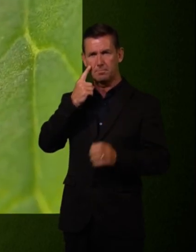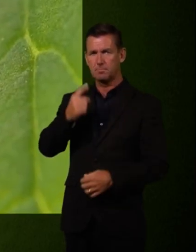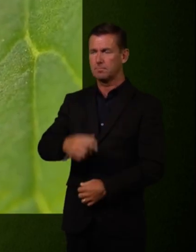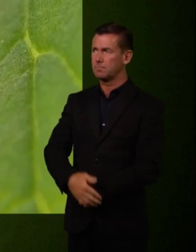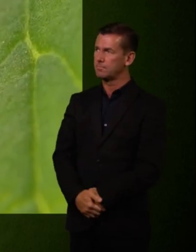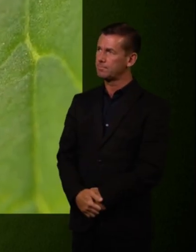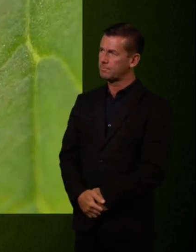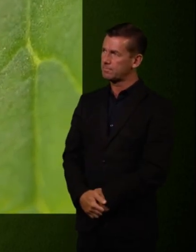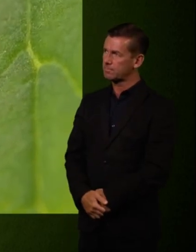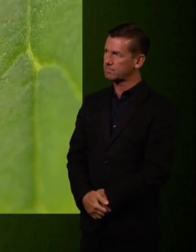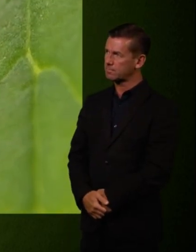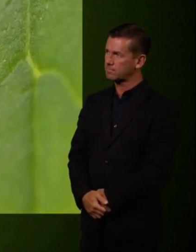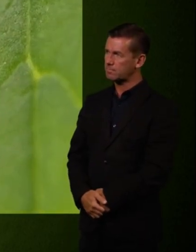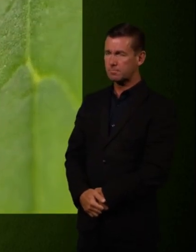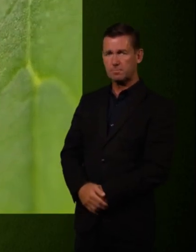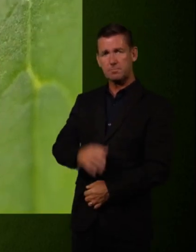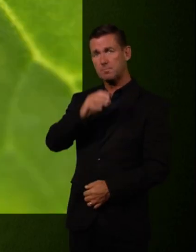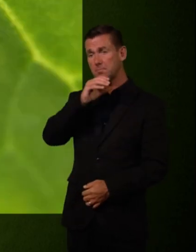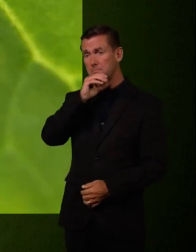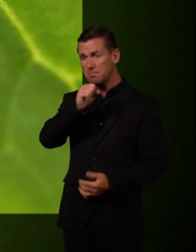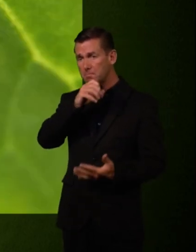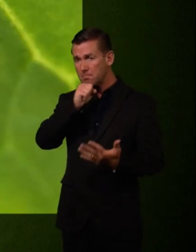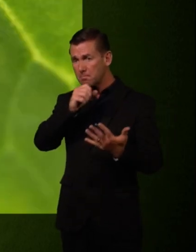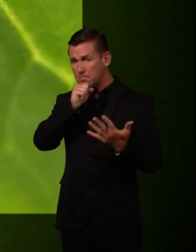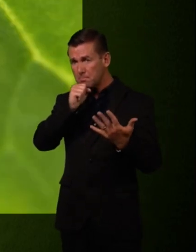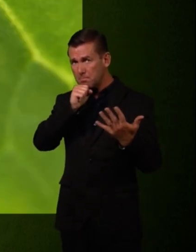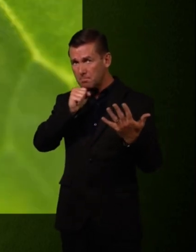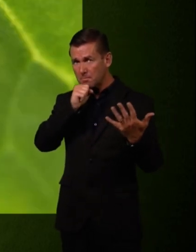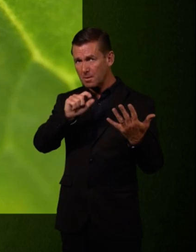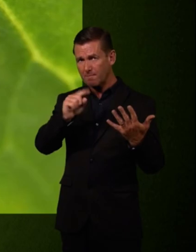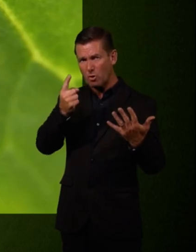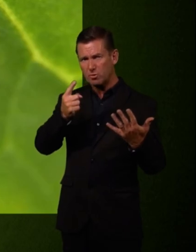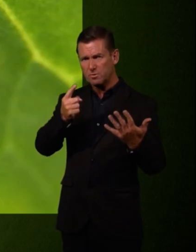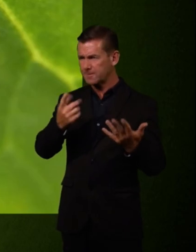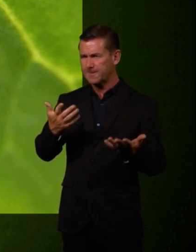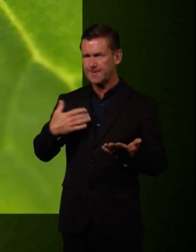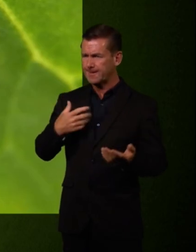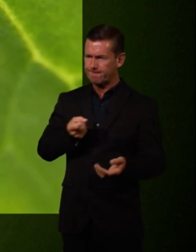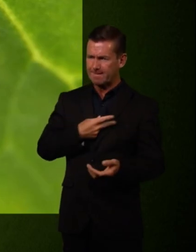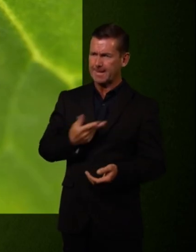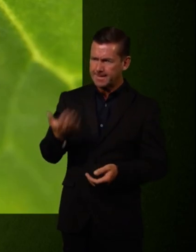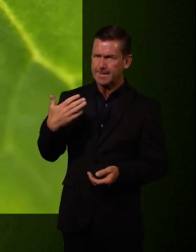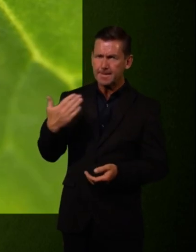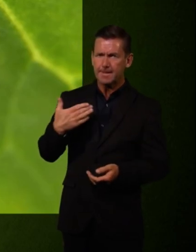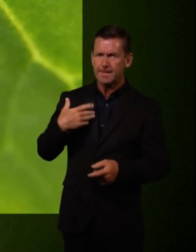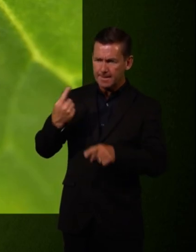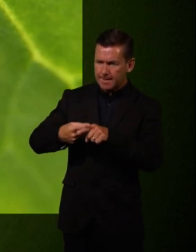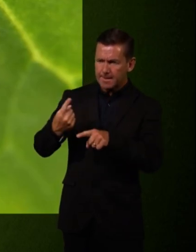The males appear first, with some of them impatiently waiting for the females.